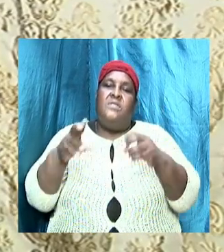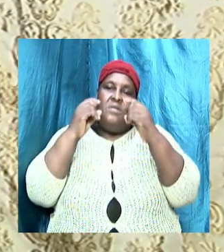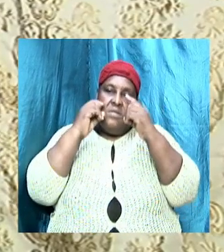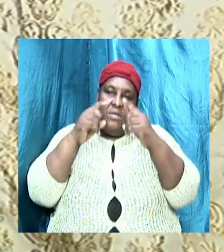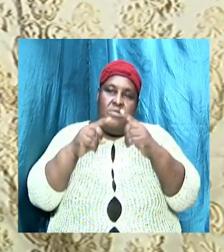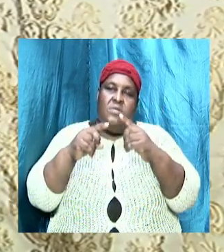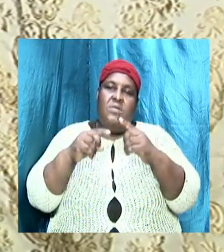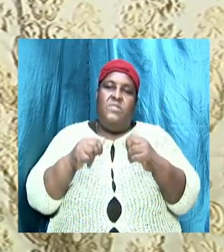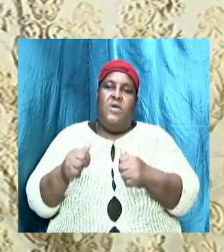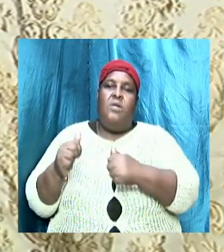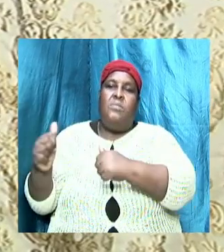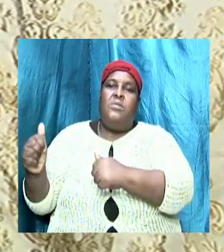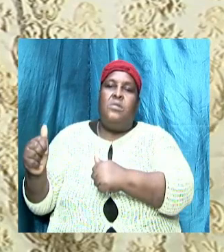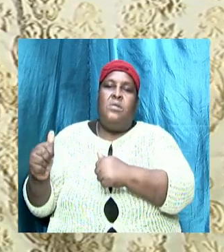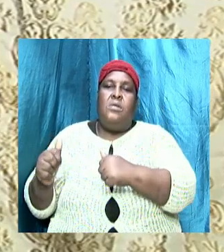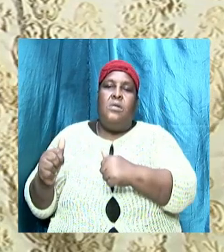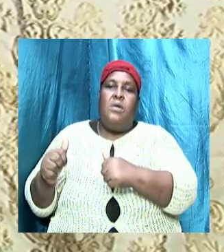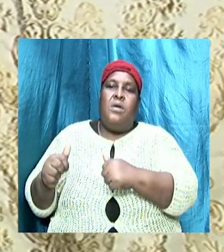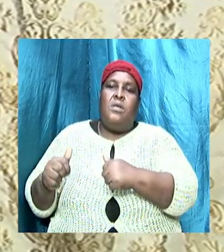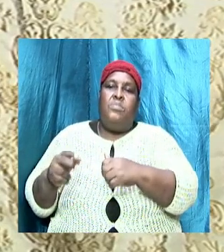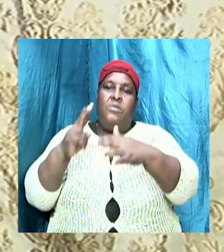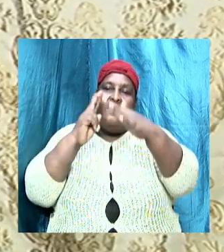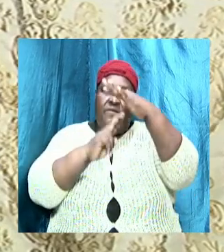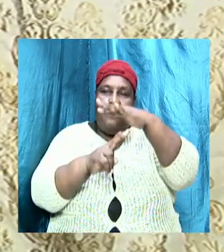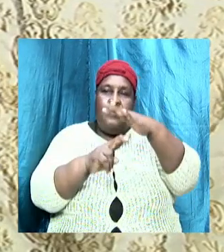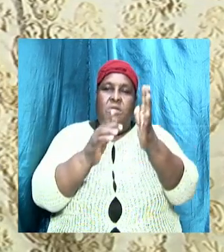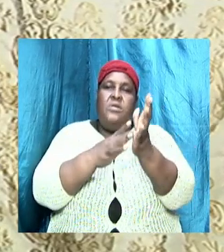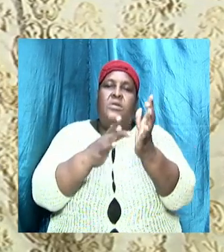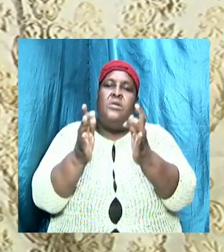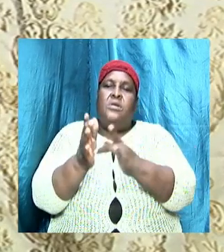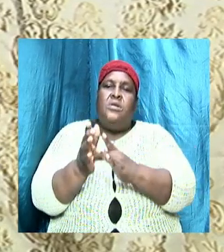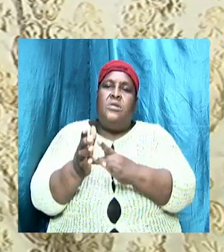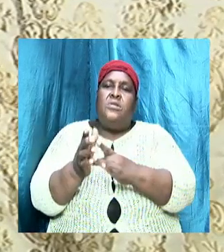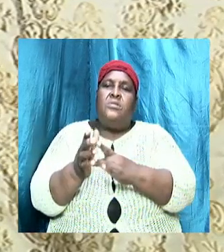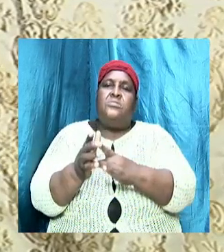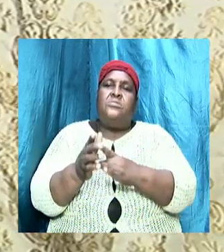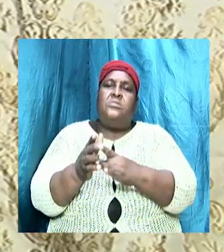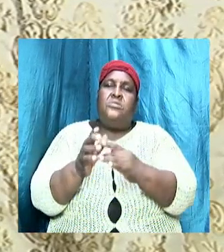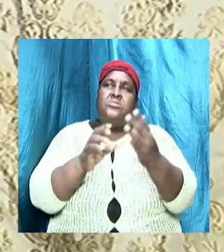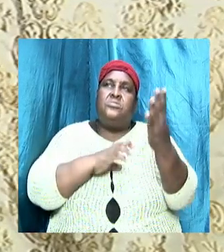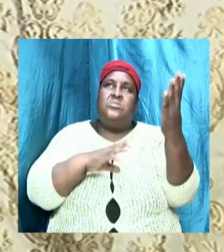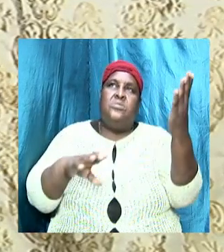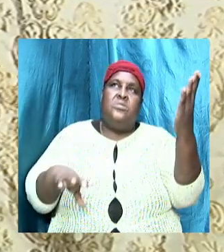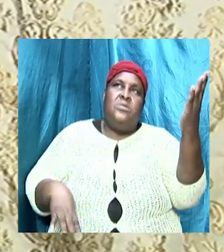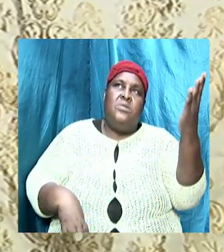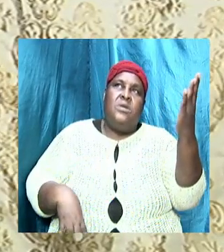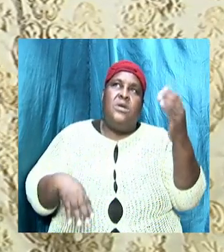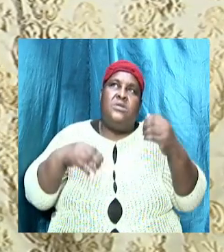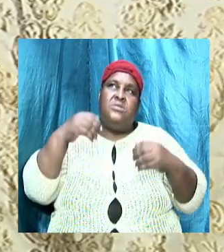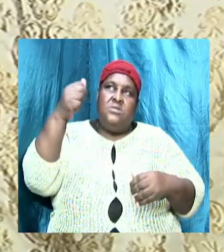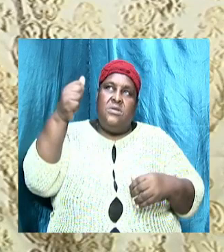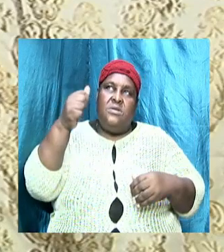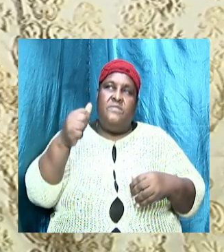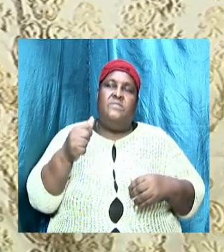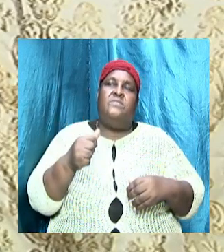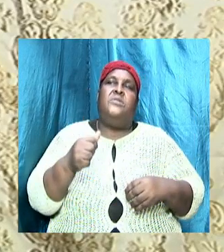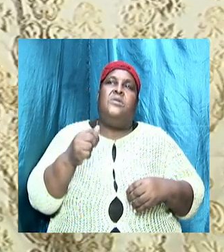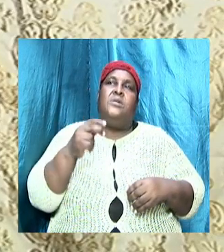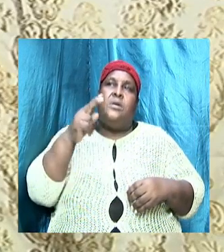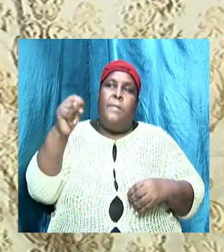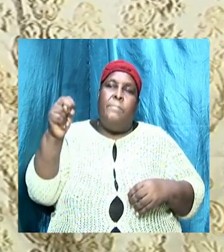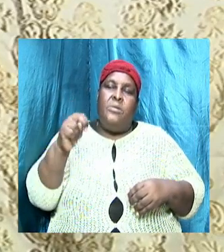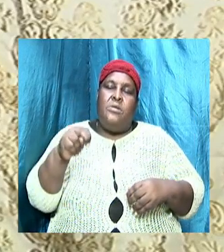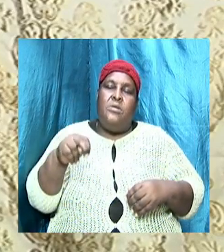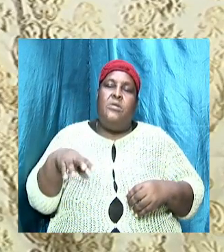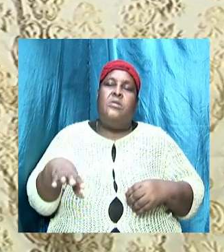prophets Jesus Christ himself being the chief cornerstone I want us to understand tonight that